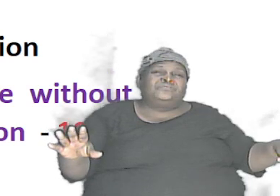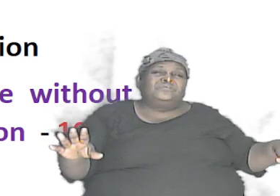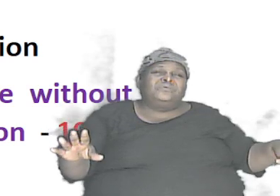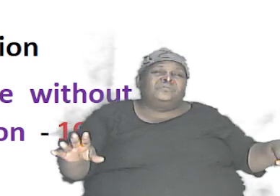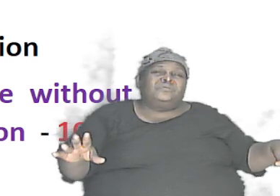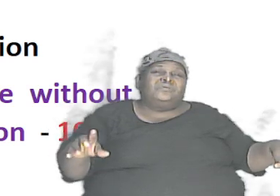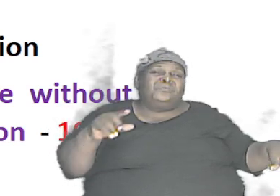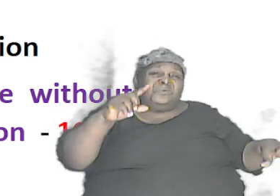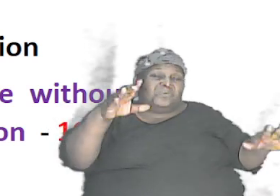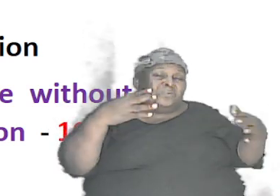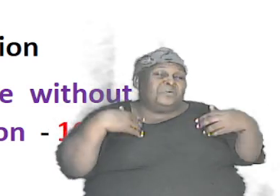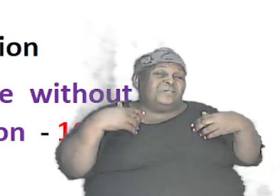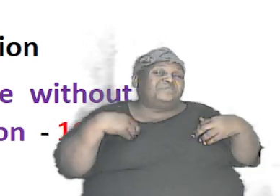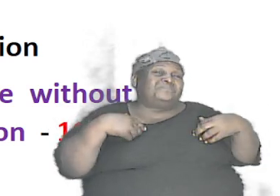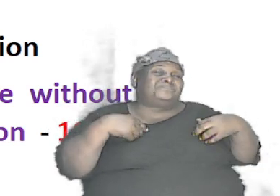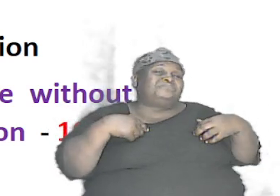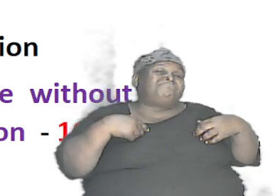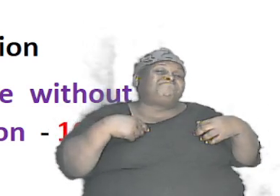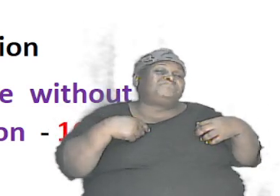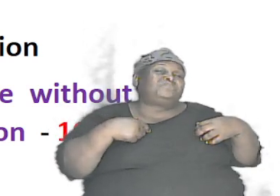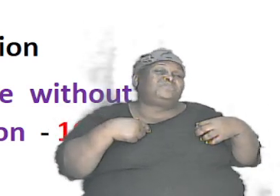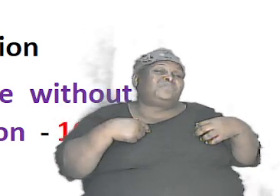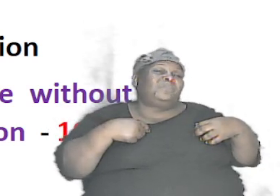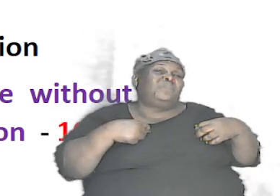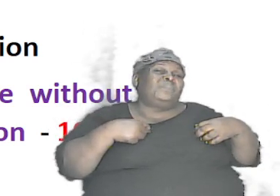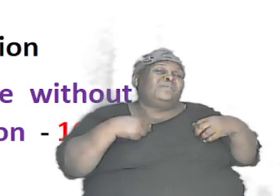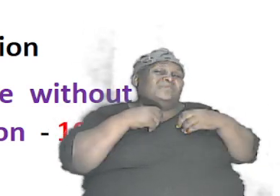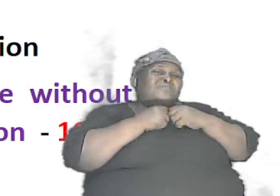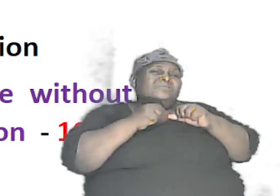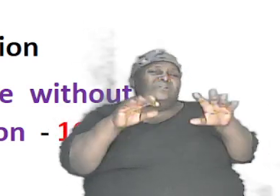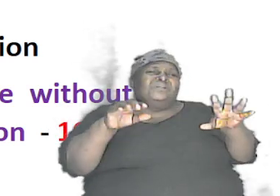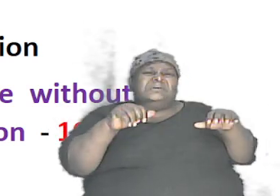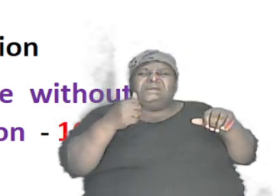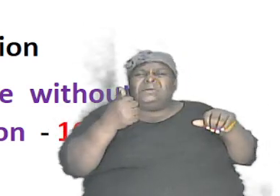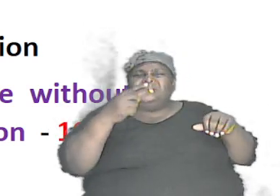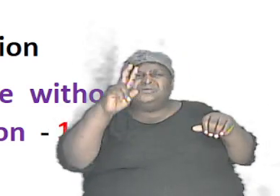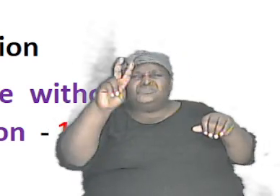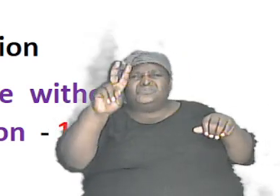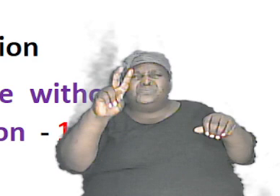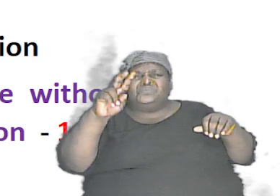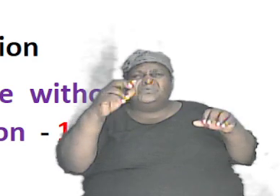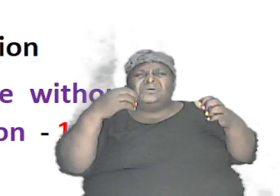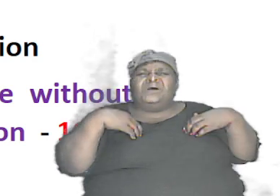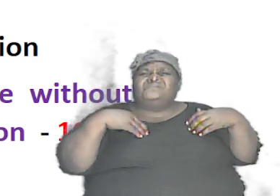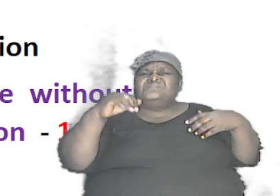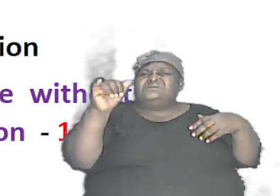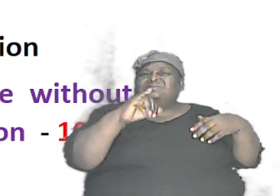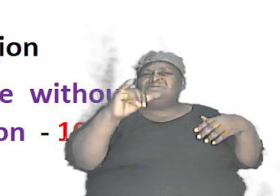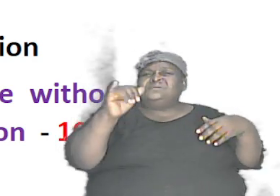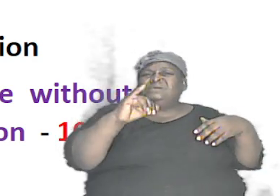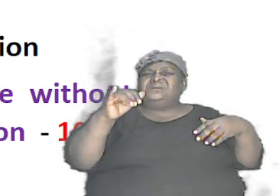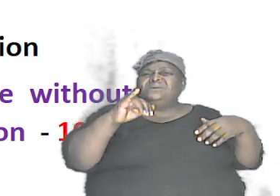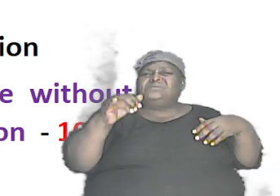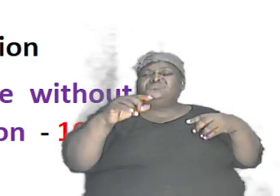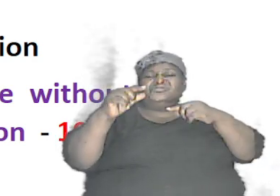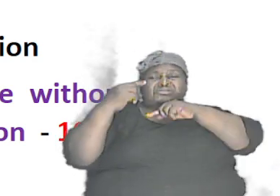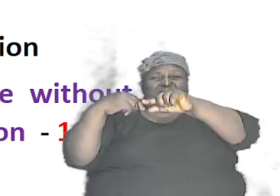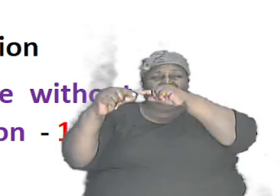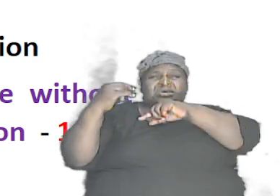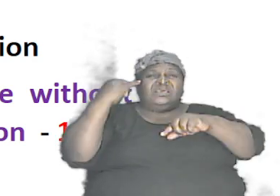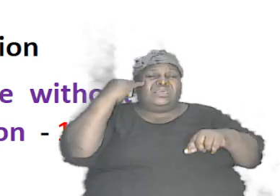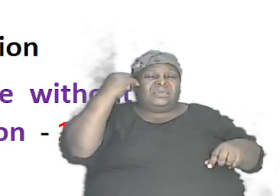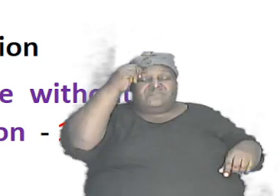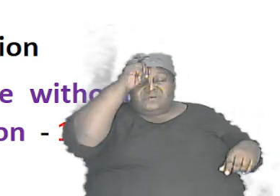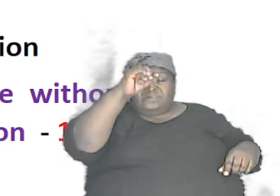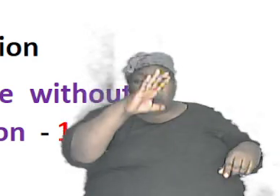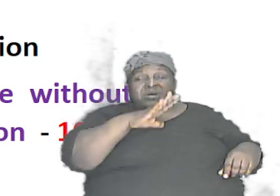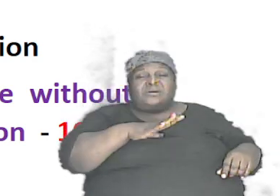you could have without any two of them that have the same combination of genes so that if a man and a